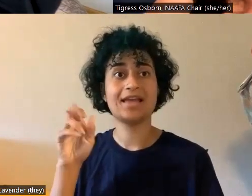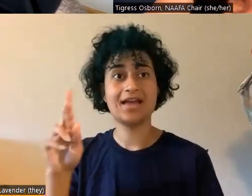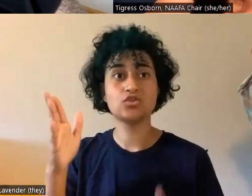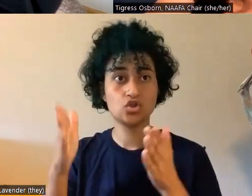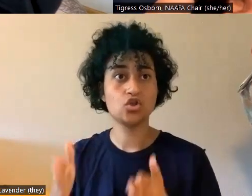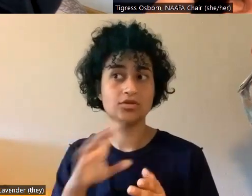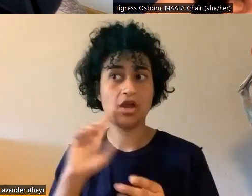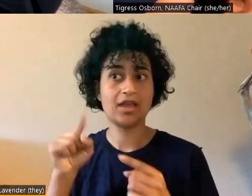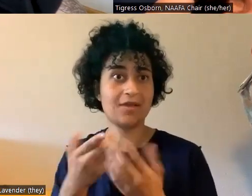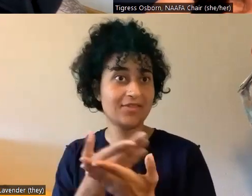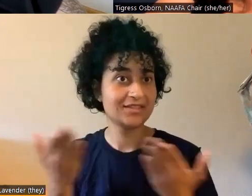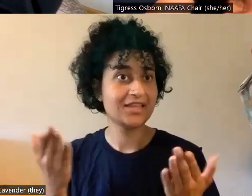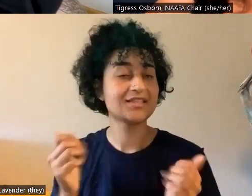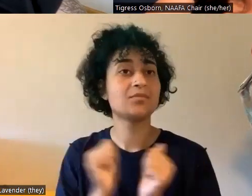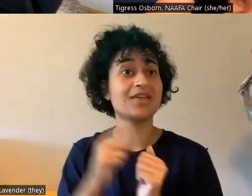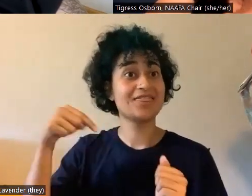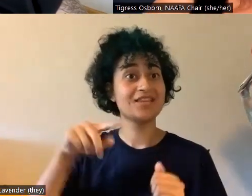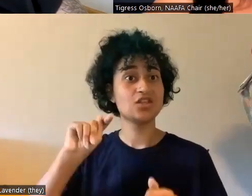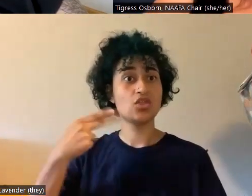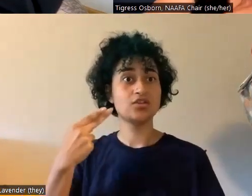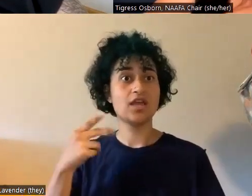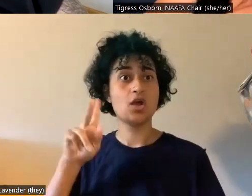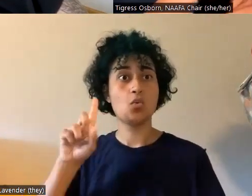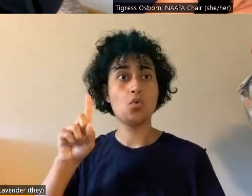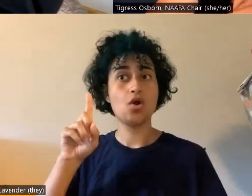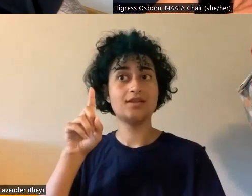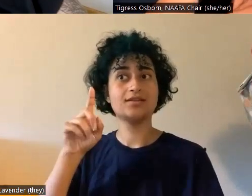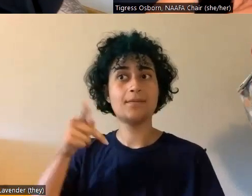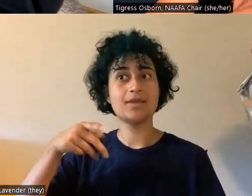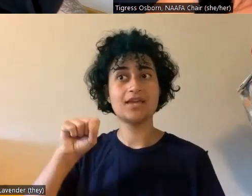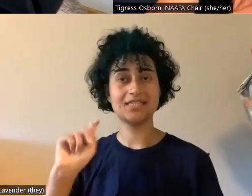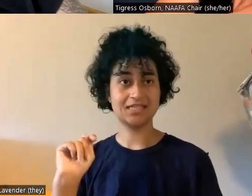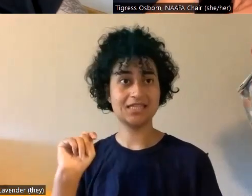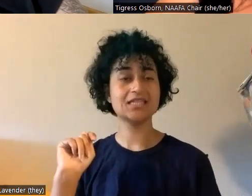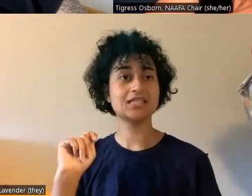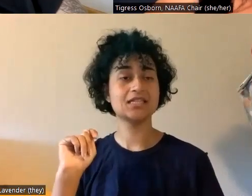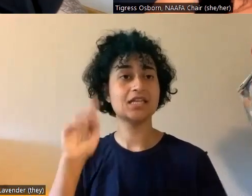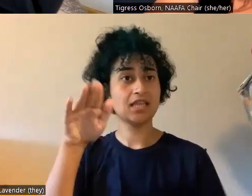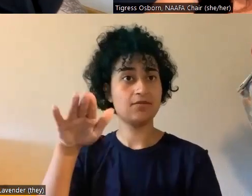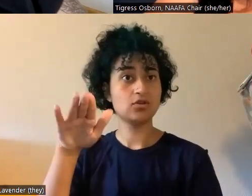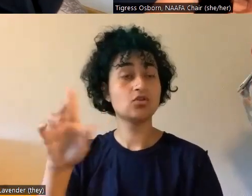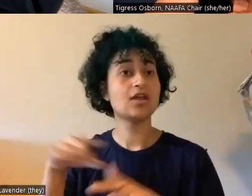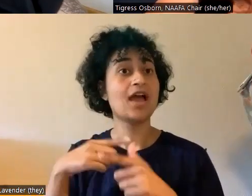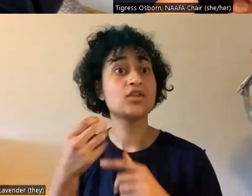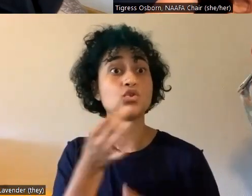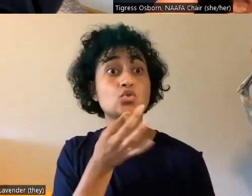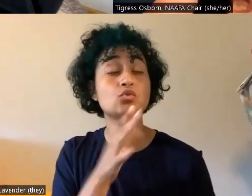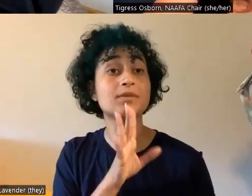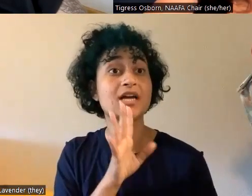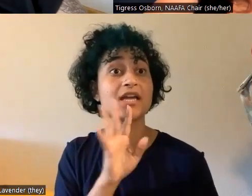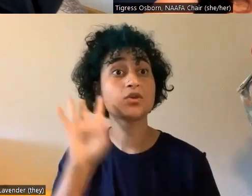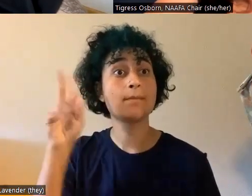this Thursday at 1 p.m. Pacific, and next week we'll also be talking to political cartoonist Bruce Deutsch.